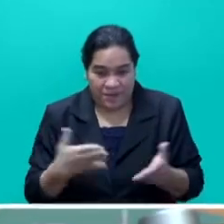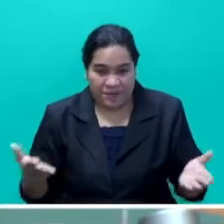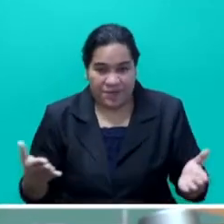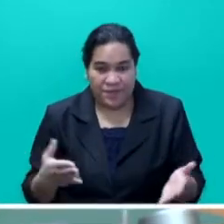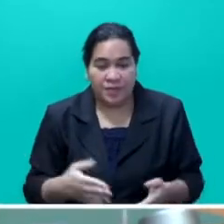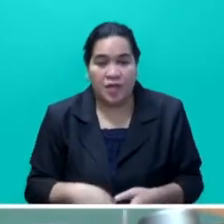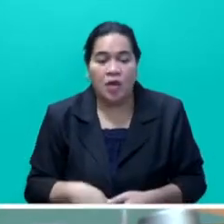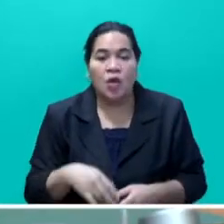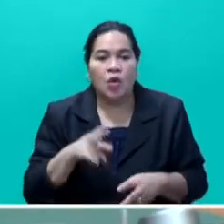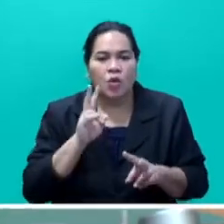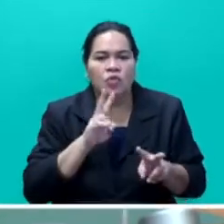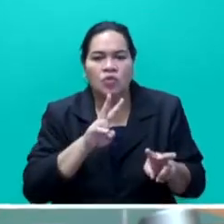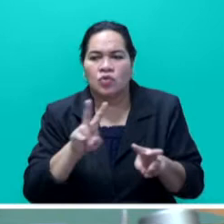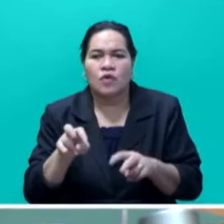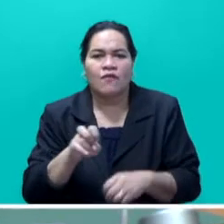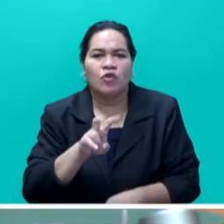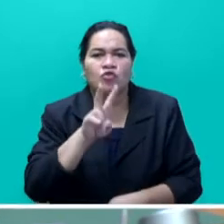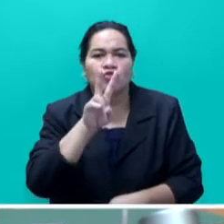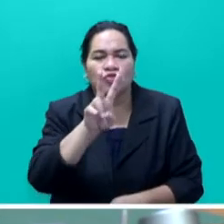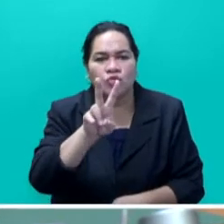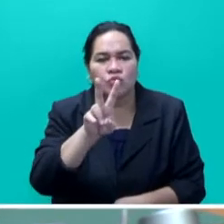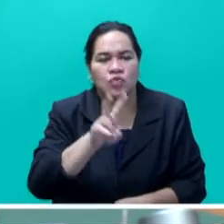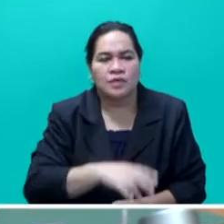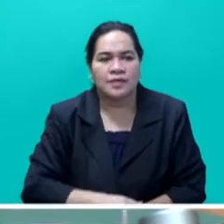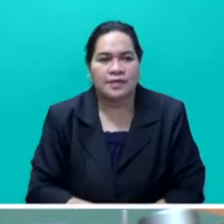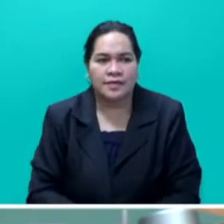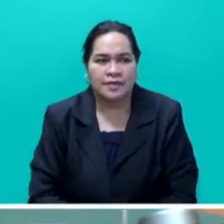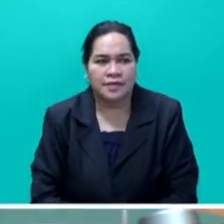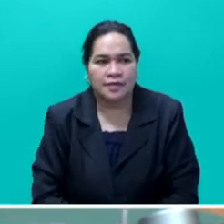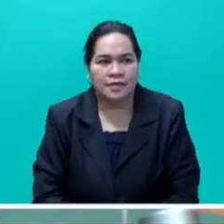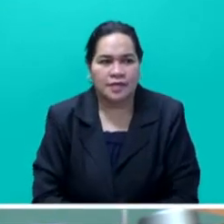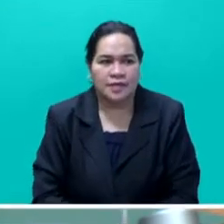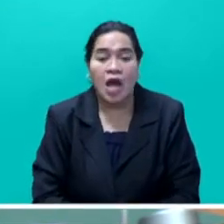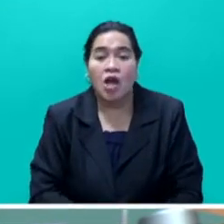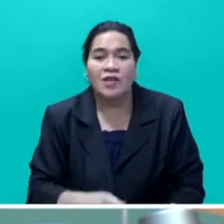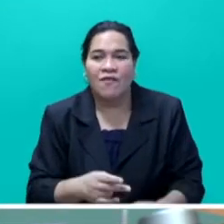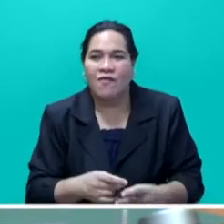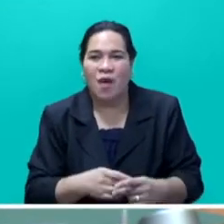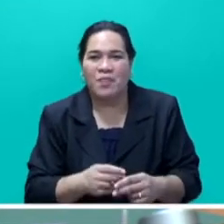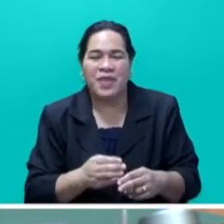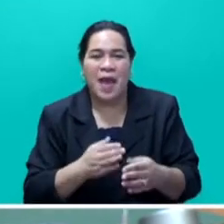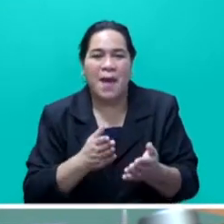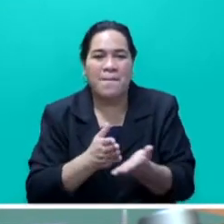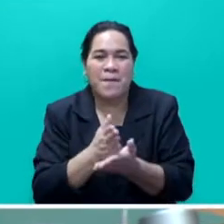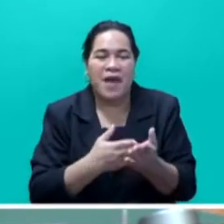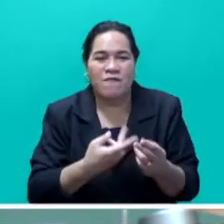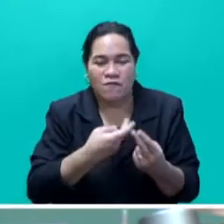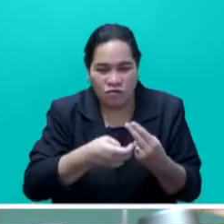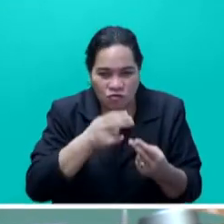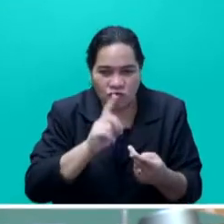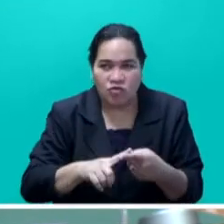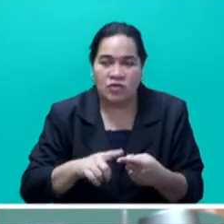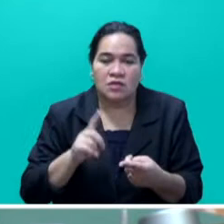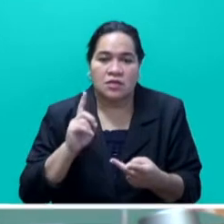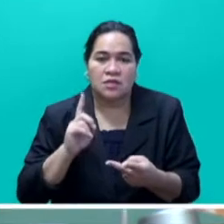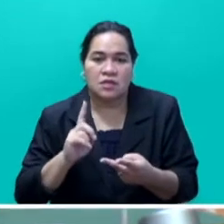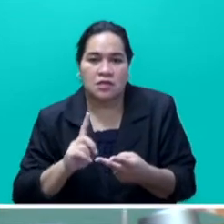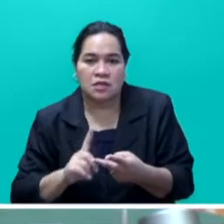two breadfruit orchards, two drinking coconut orchards, two jackfruit